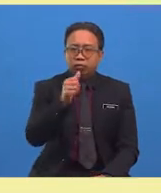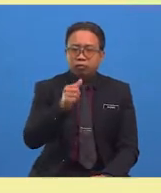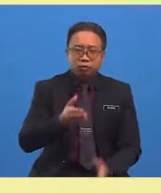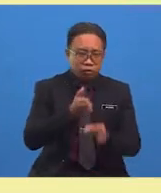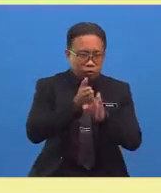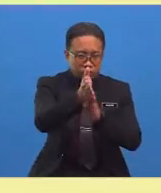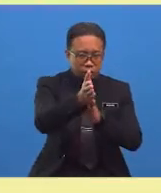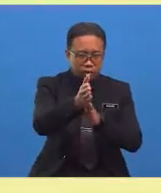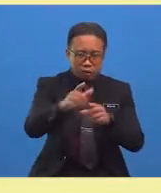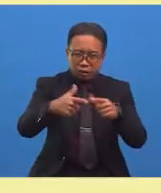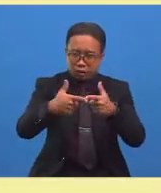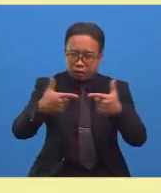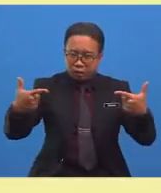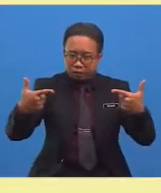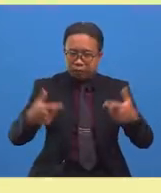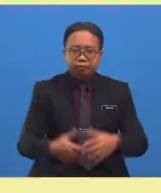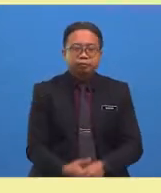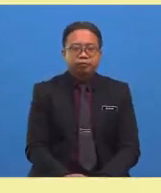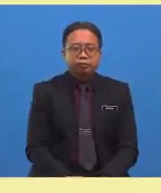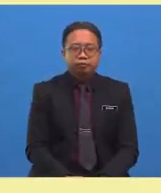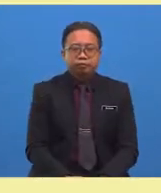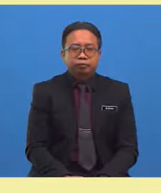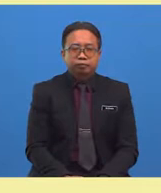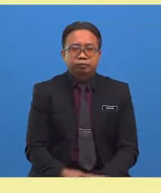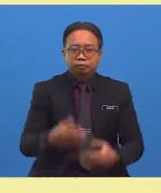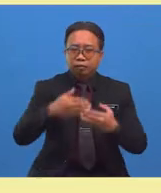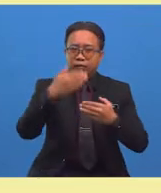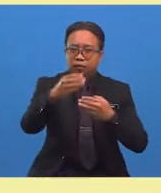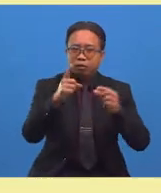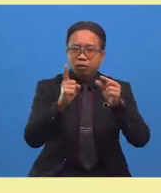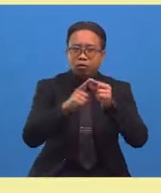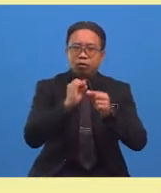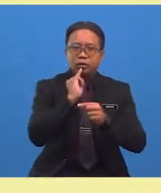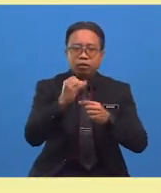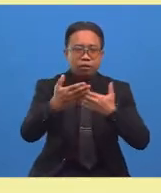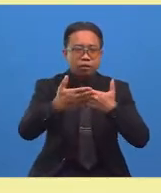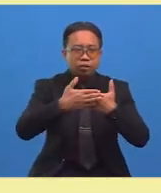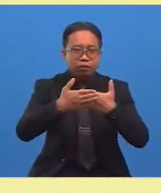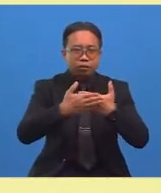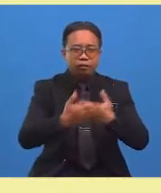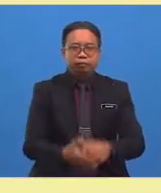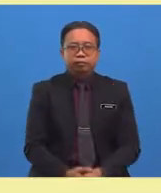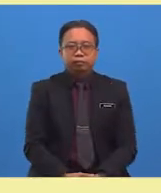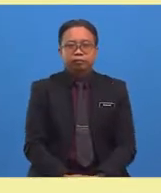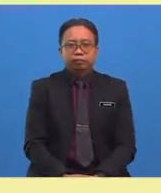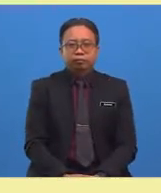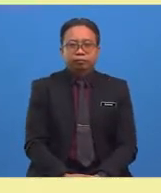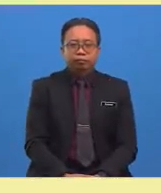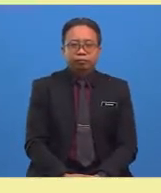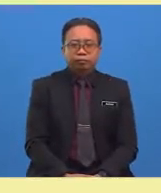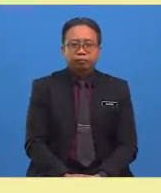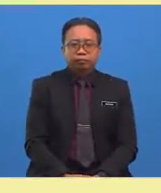The next word is near. Well, near means something that is close to us.